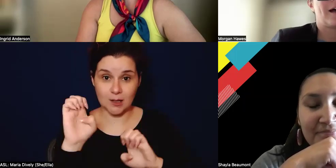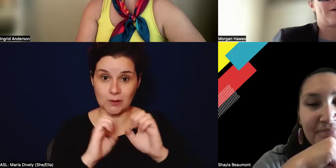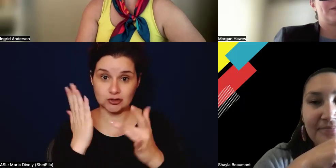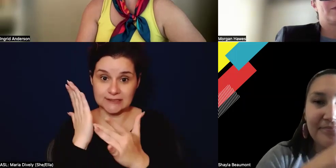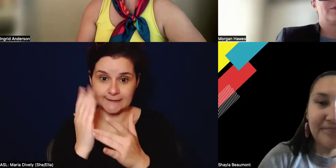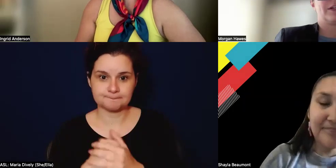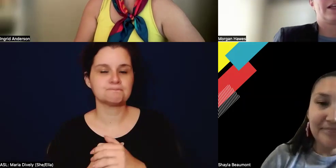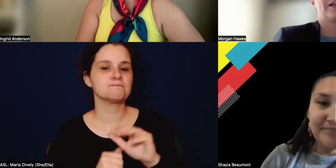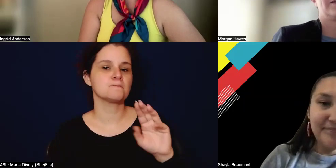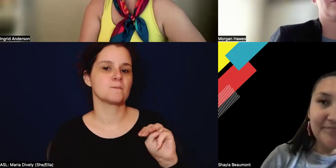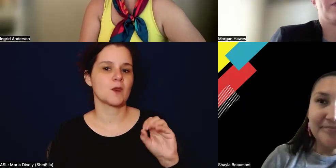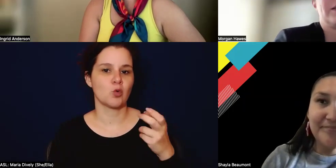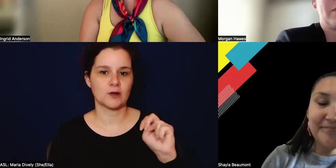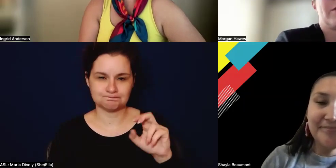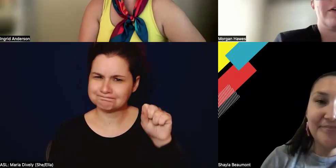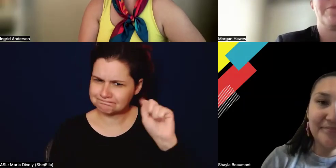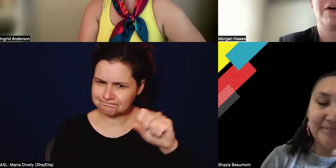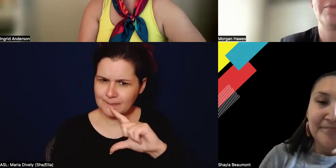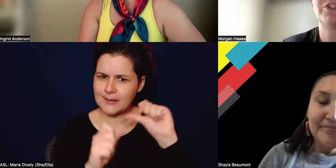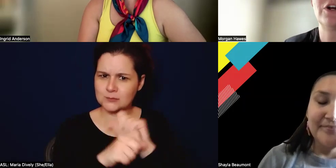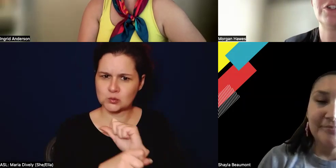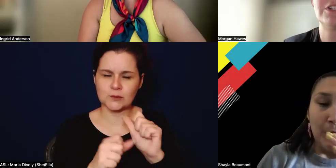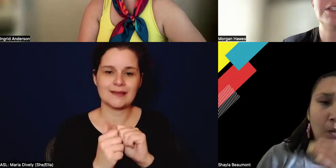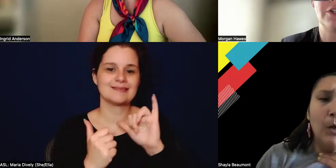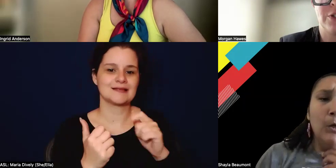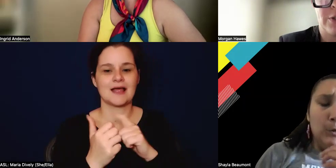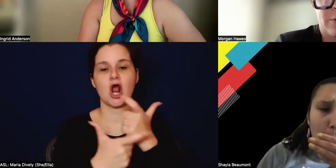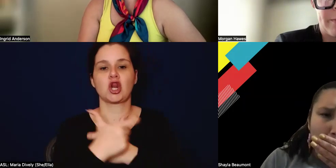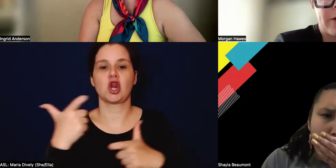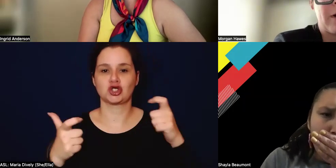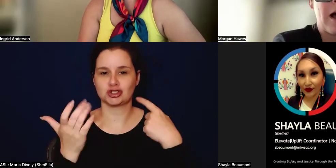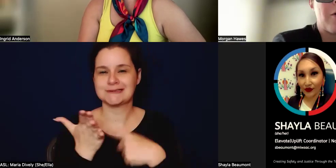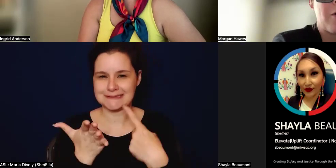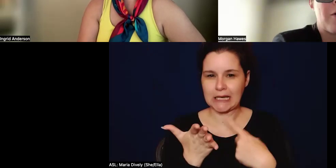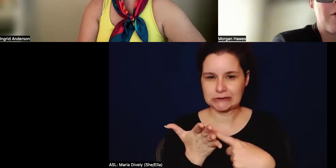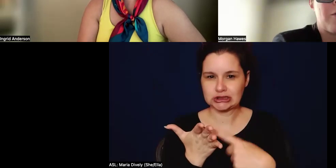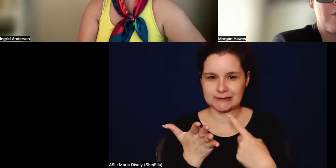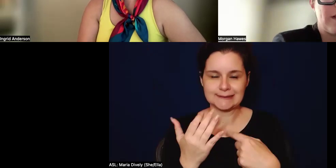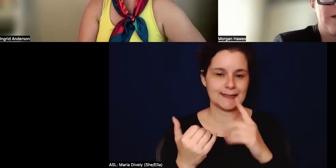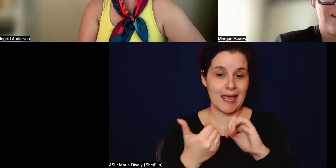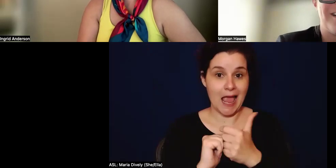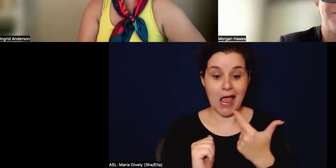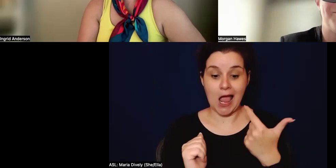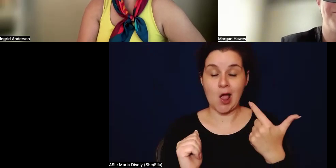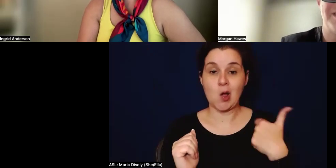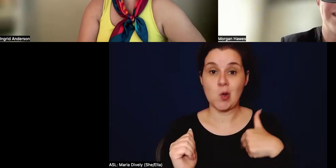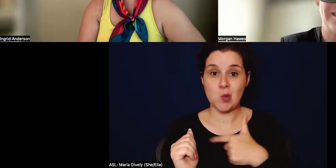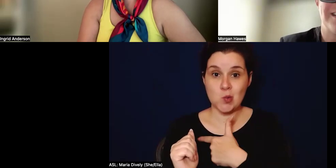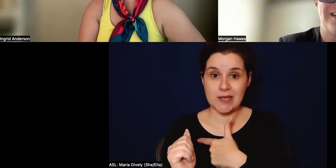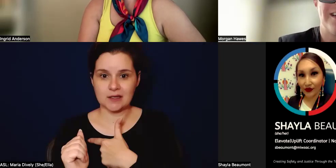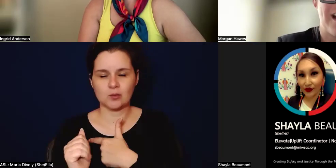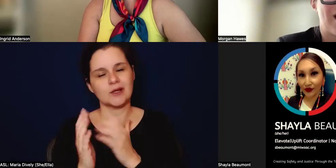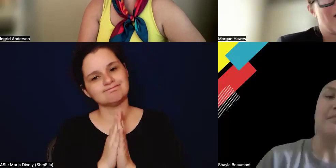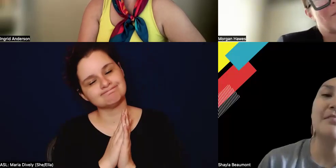Yeah, absolutely. And, you know, that's part of a, a much larger discussion too, about how we, um, well,